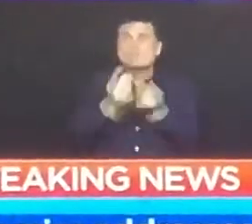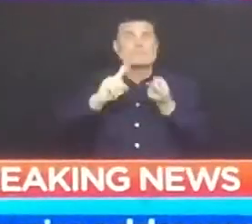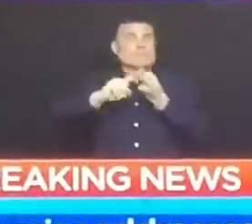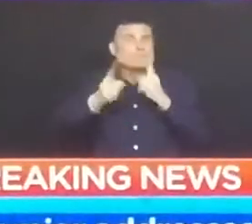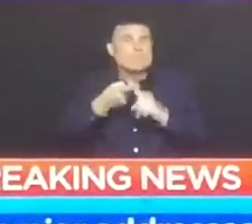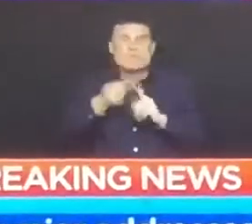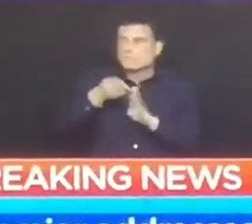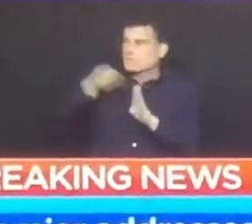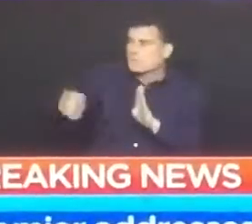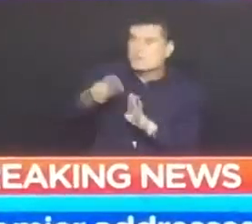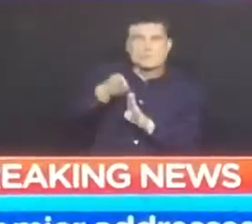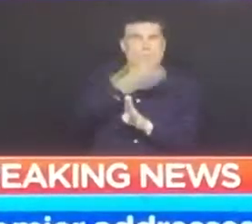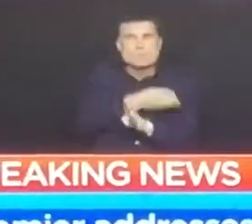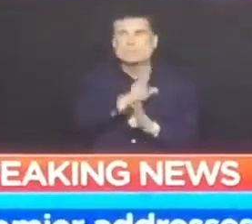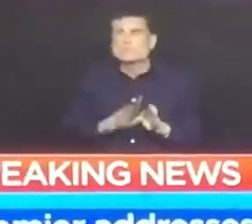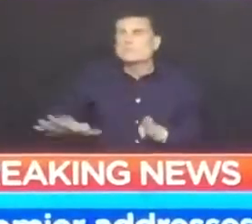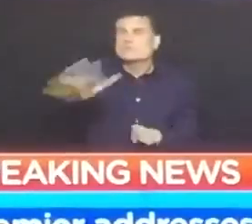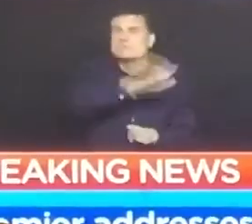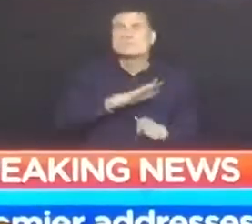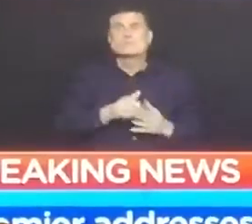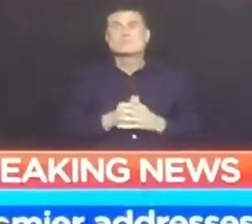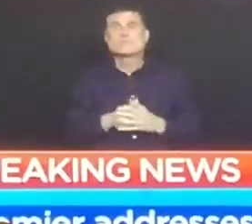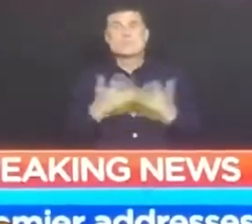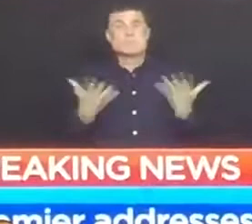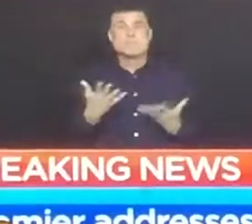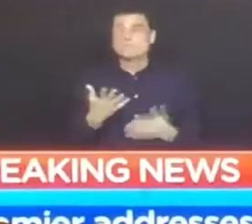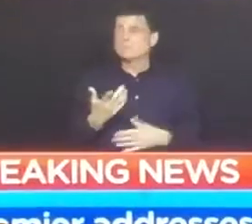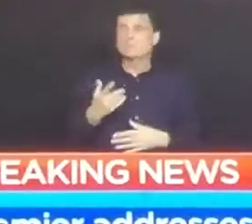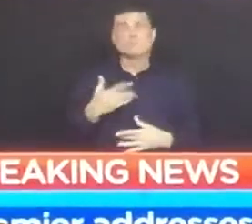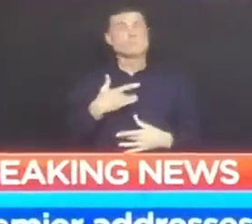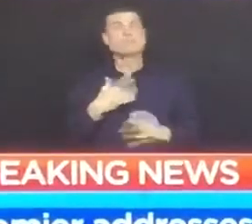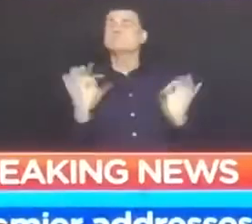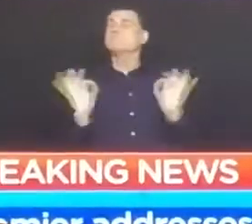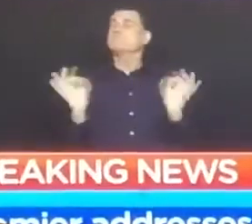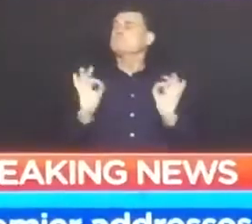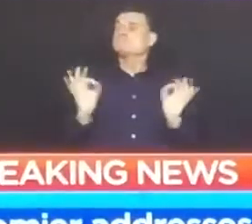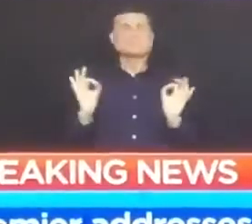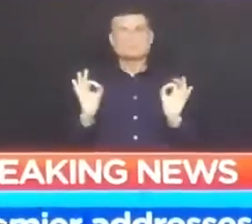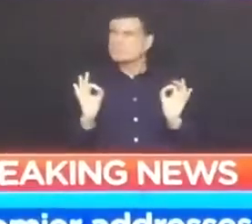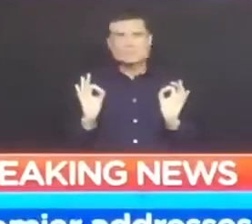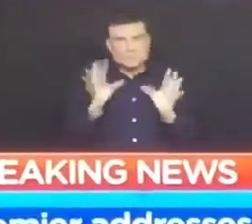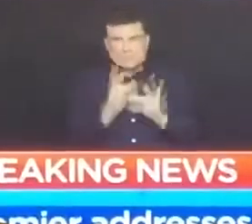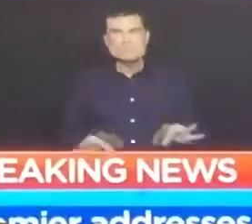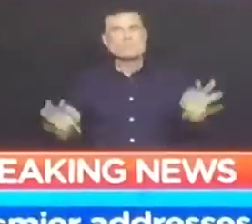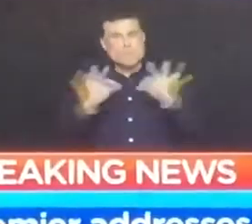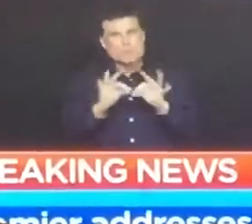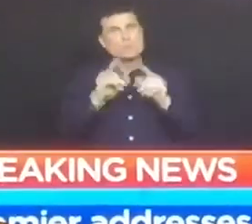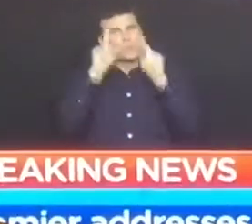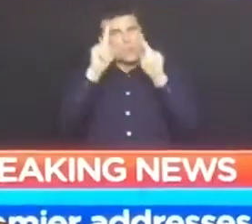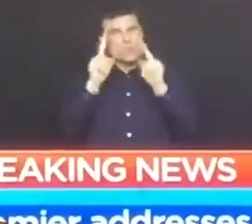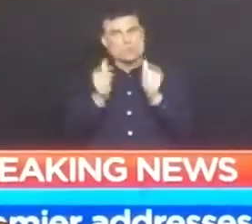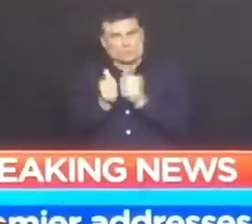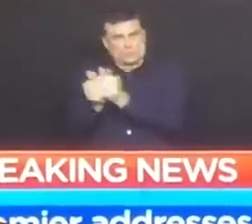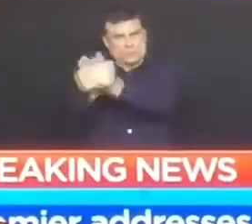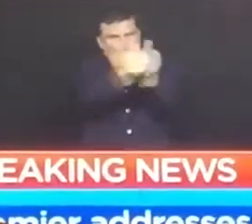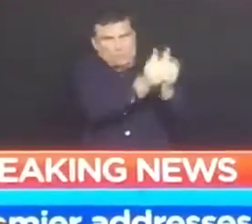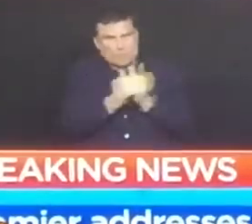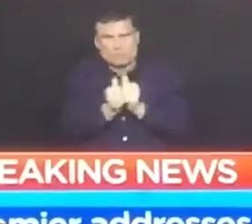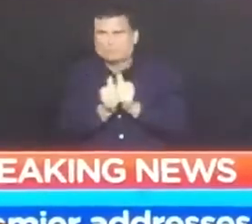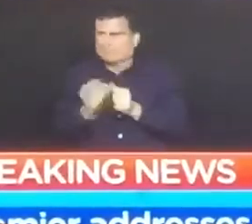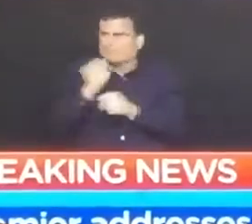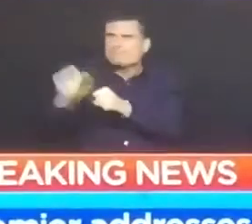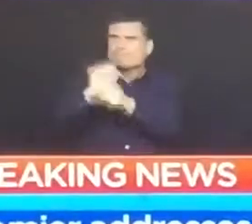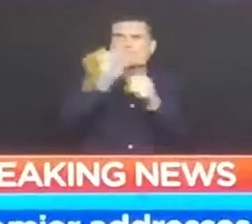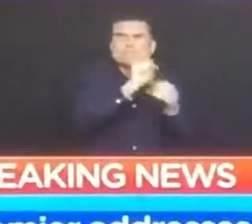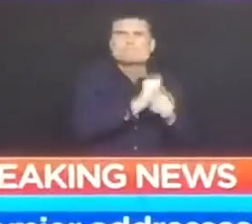difference. But we can't stop now. We need everyone to follow the directions of the provincial health officer, Dr. Bonnie Henry.